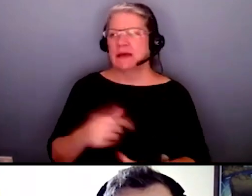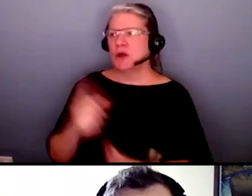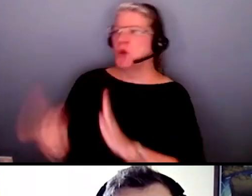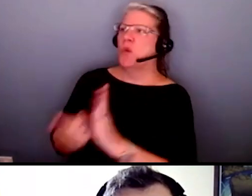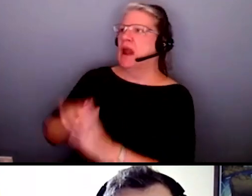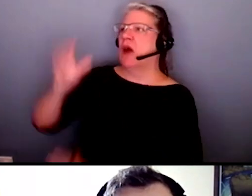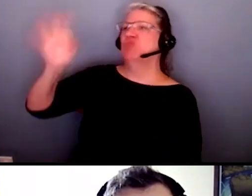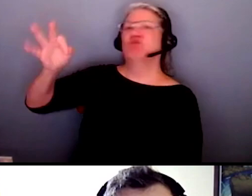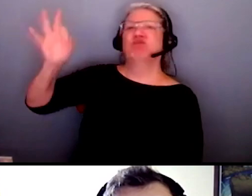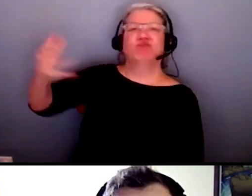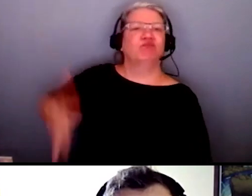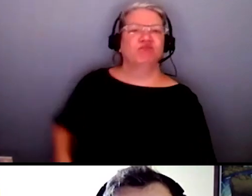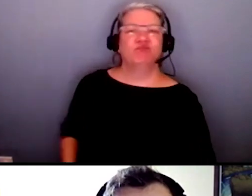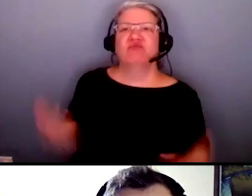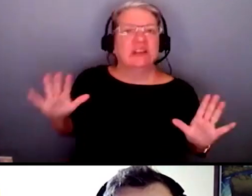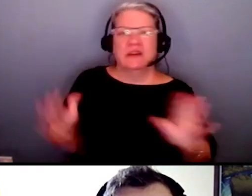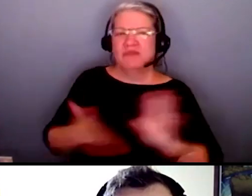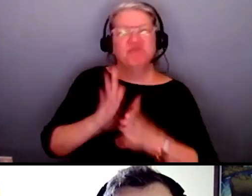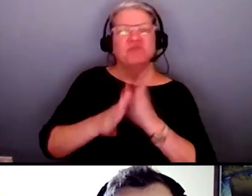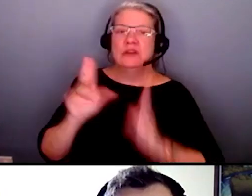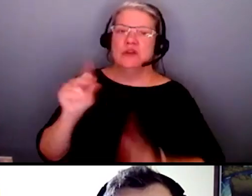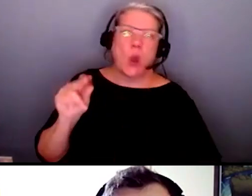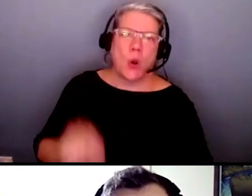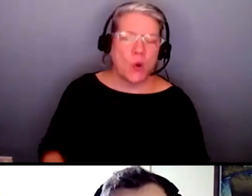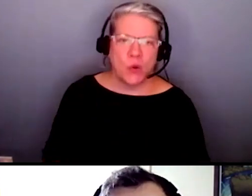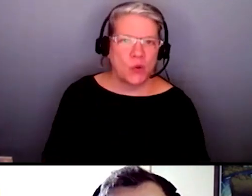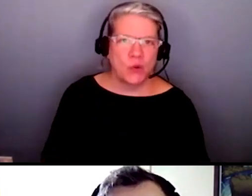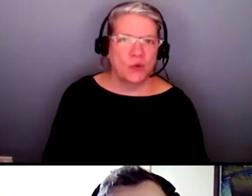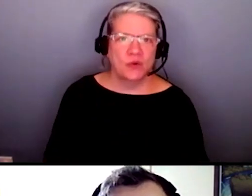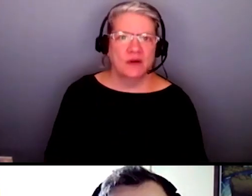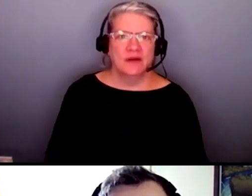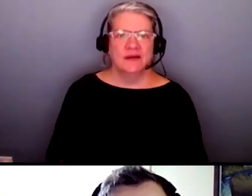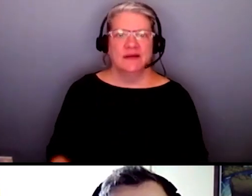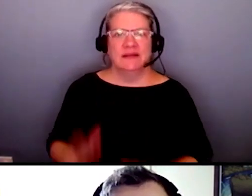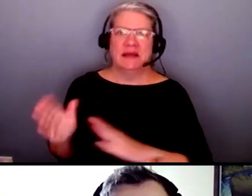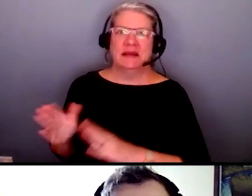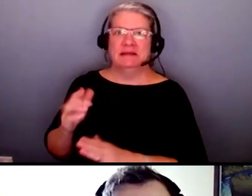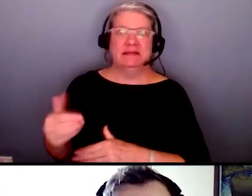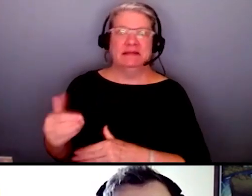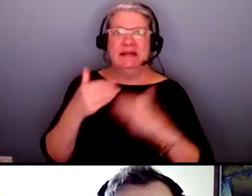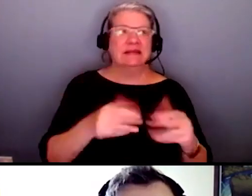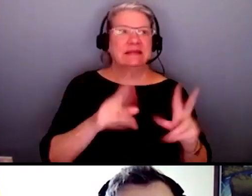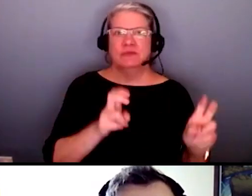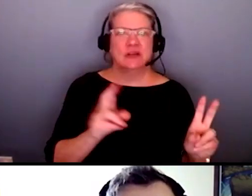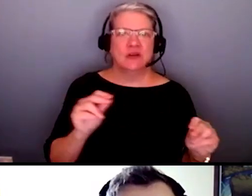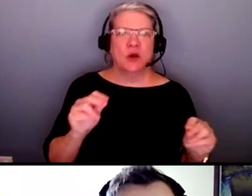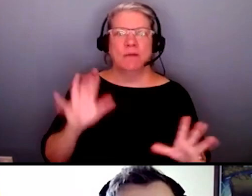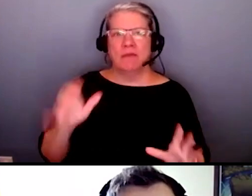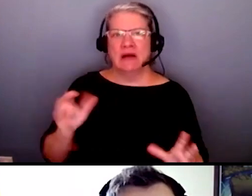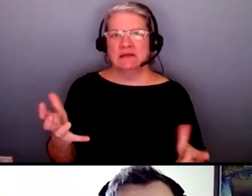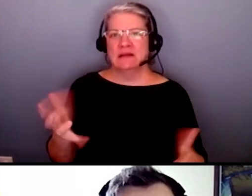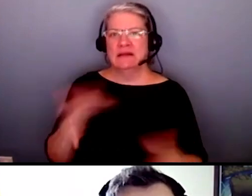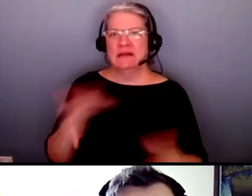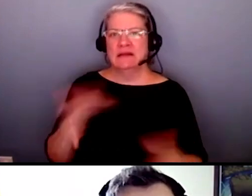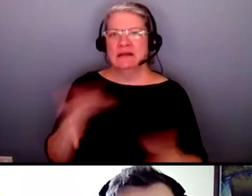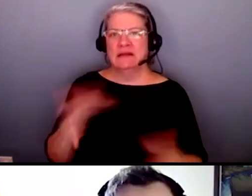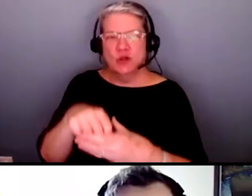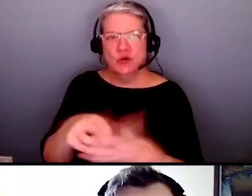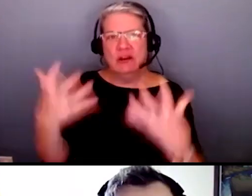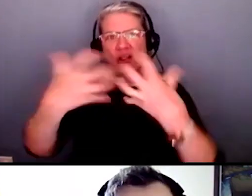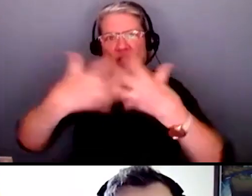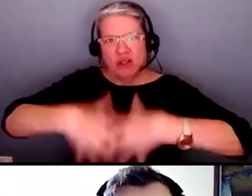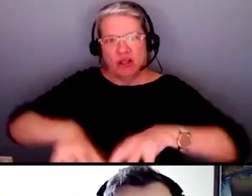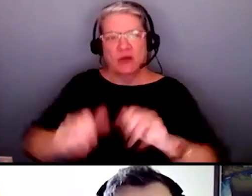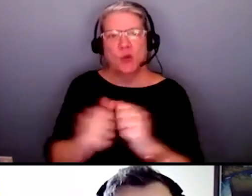lecture right on on how to serve people with disabilities and then we move on to the next subject it has to be integrated into the curriculum